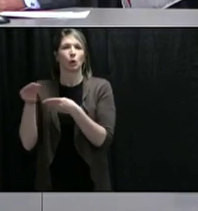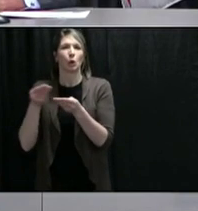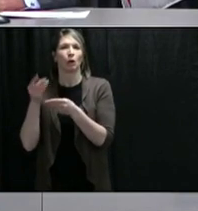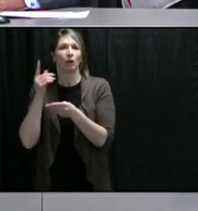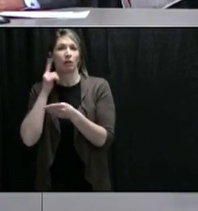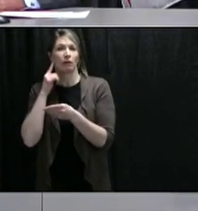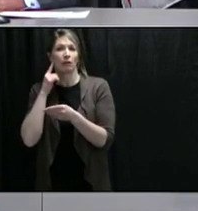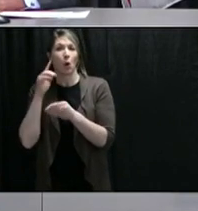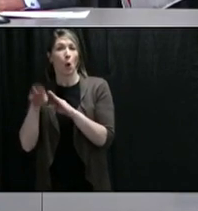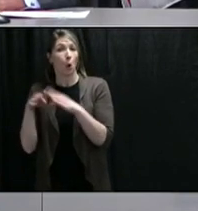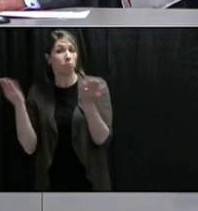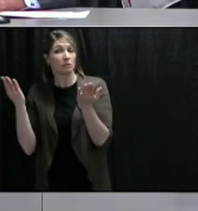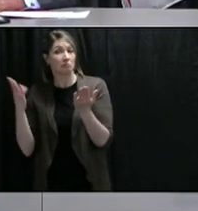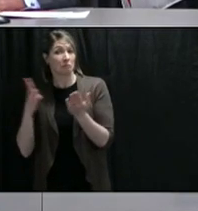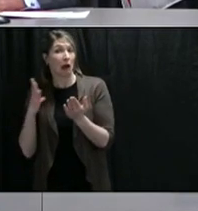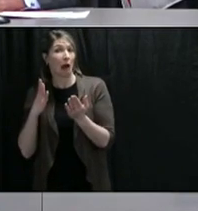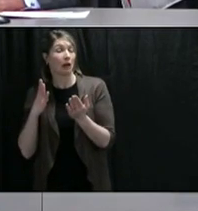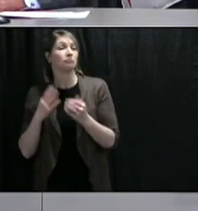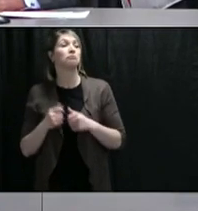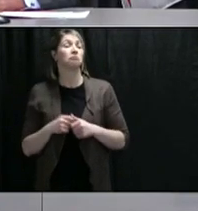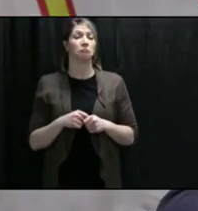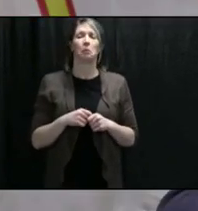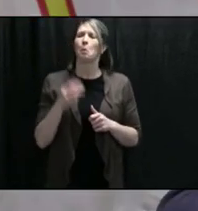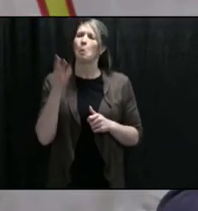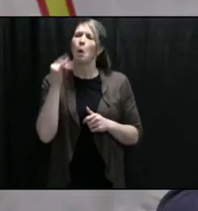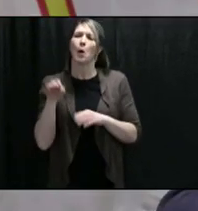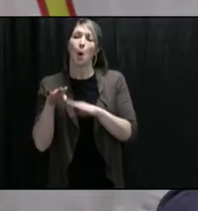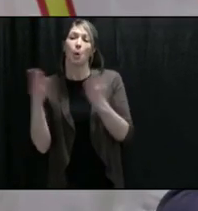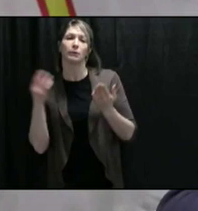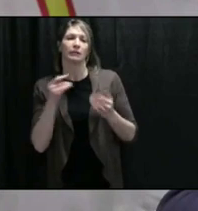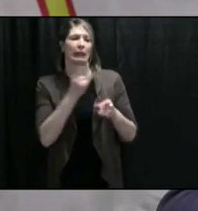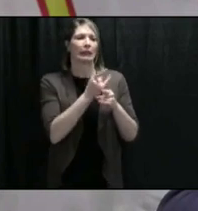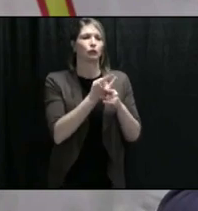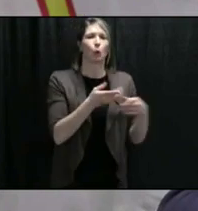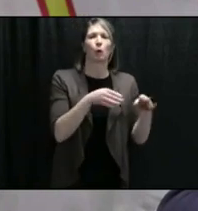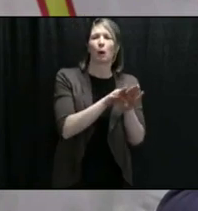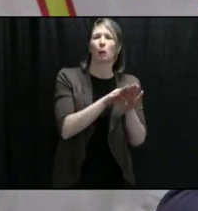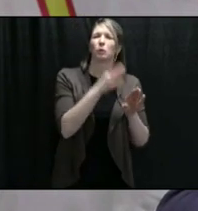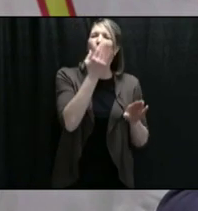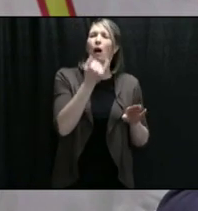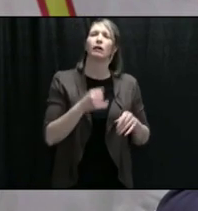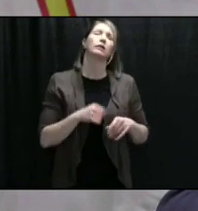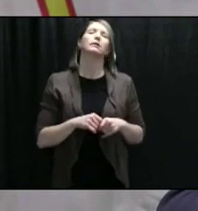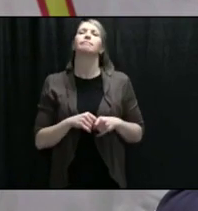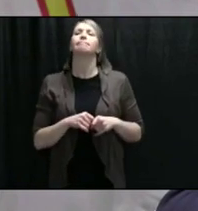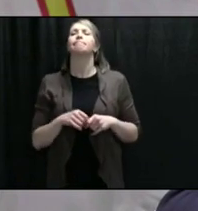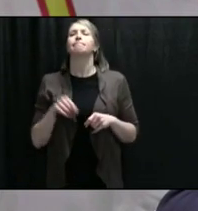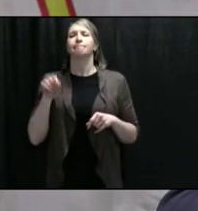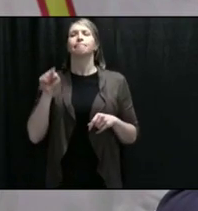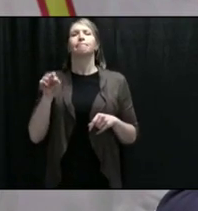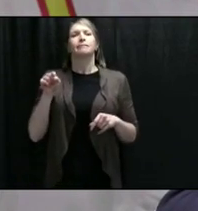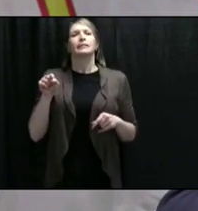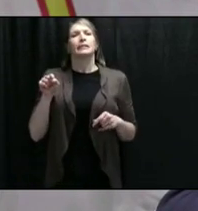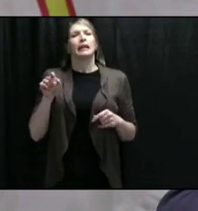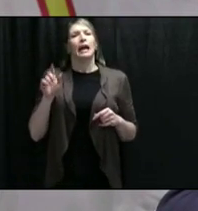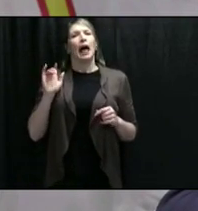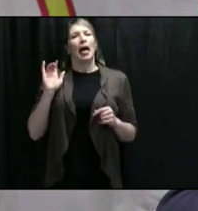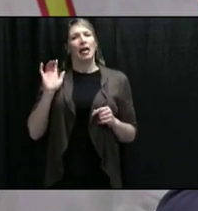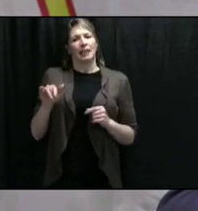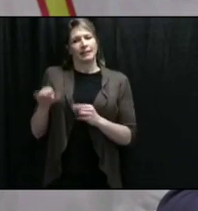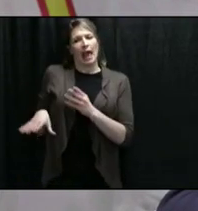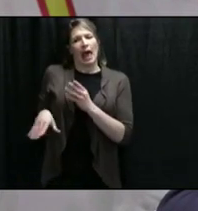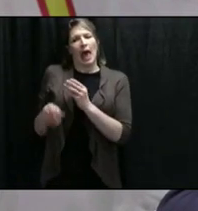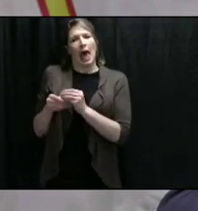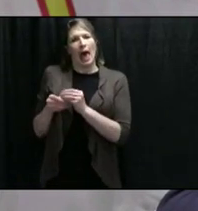And so, right now, I think at the time of the recommendations, and when you look at the operations, it was felt that this was an add-on, not a standalone. So,